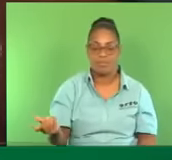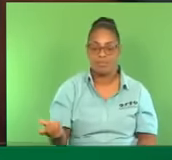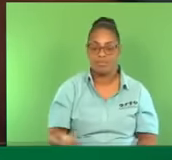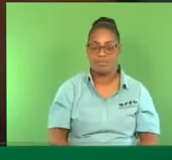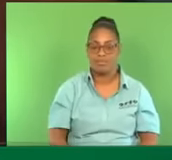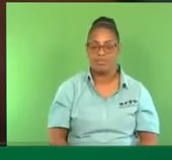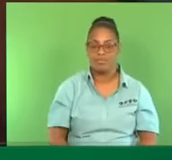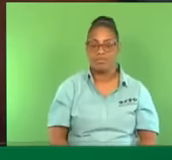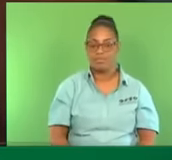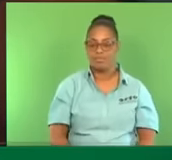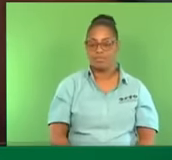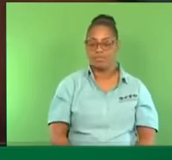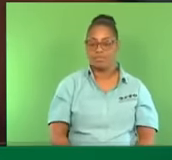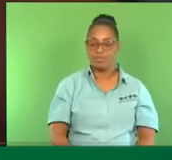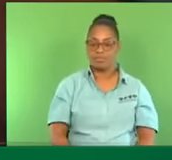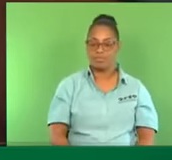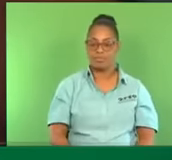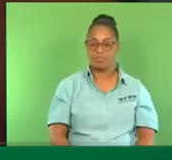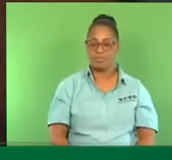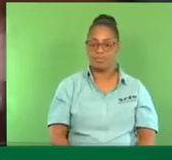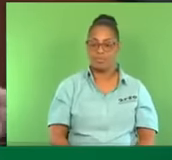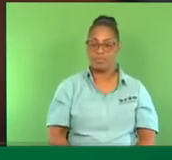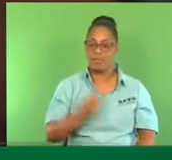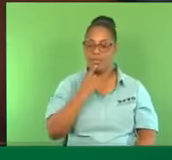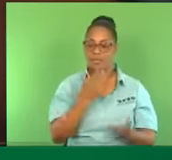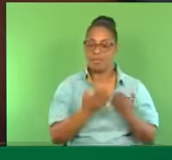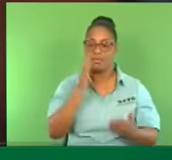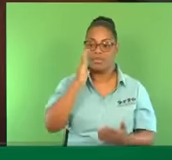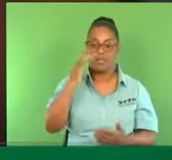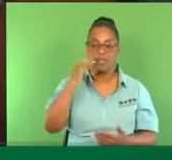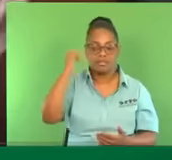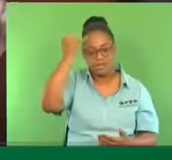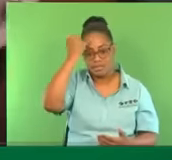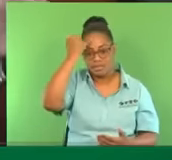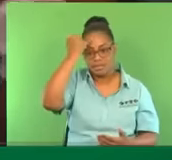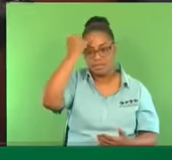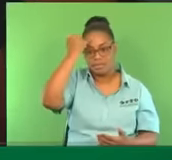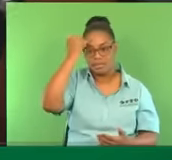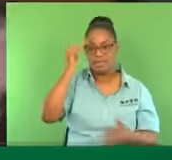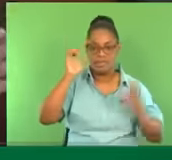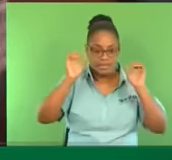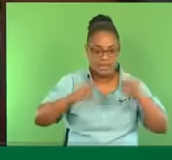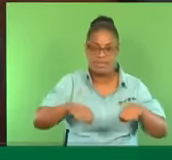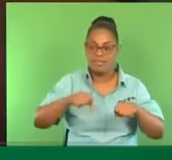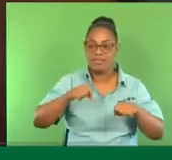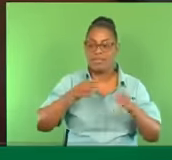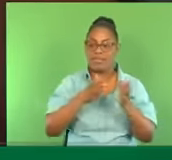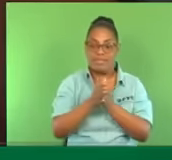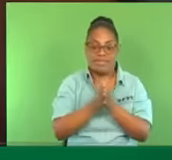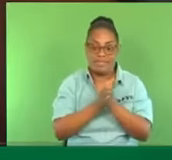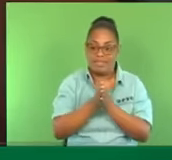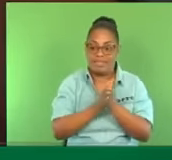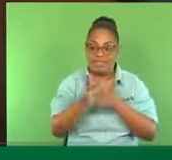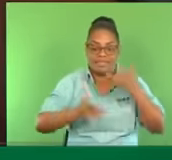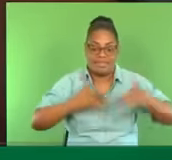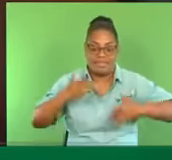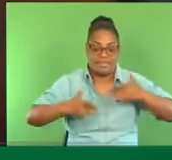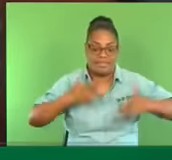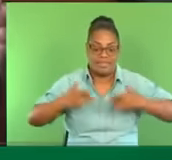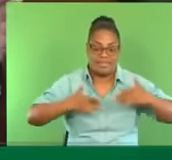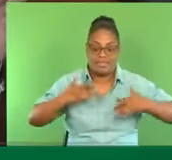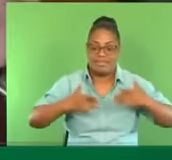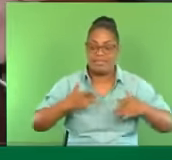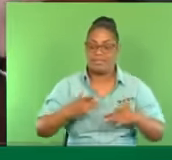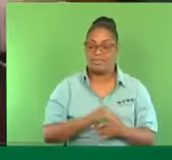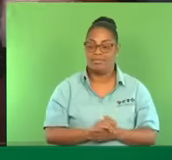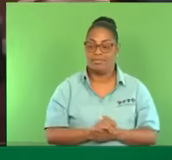But we would be like India and so on, you know. The Minister is clearly passionate and excited by that sector. And in